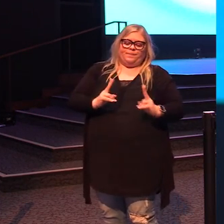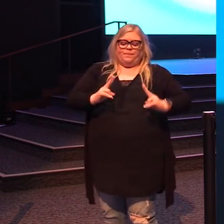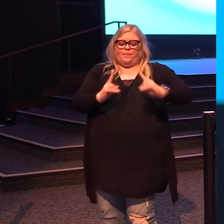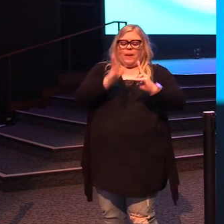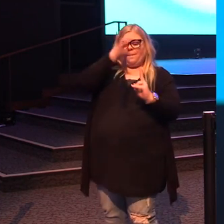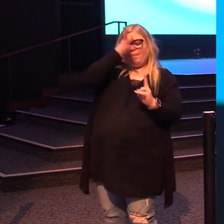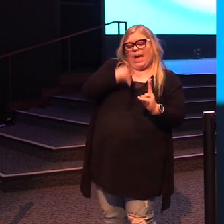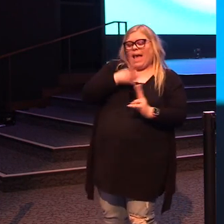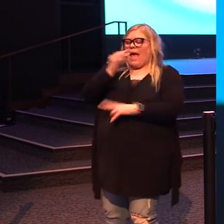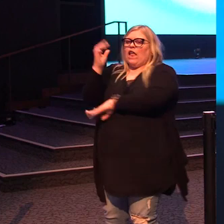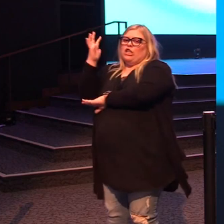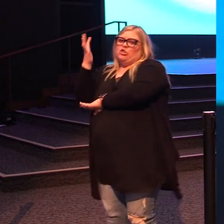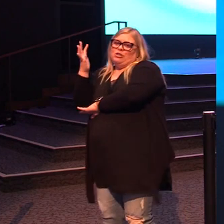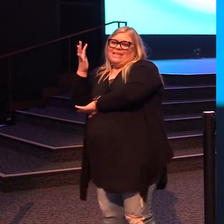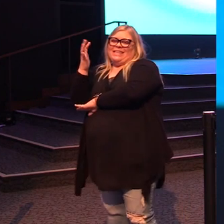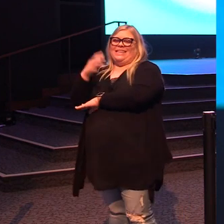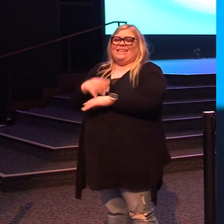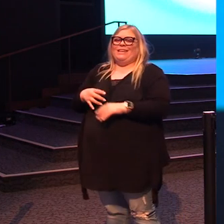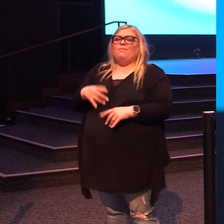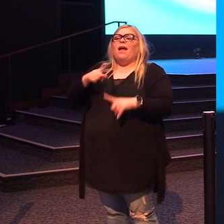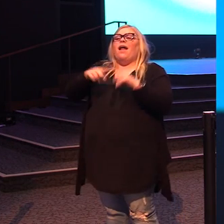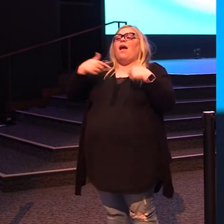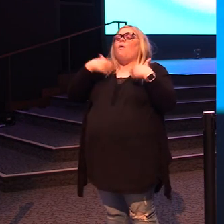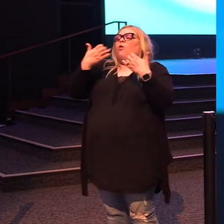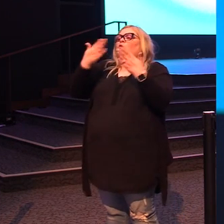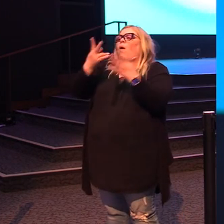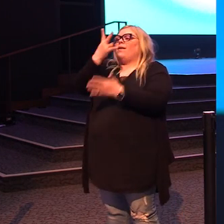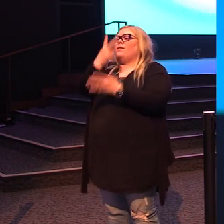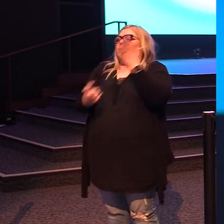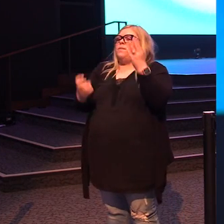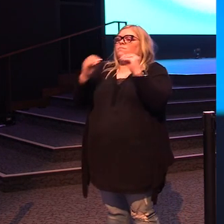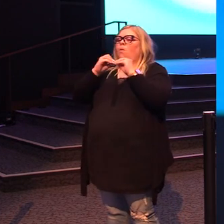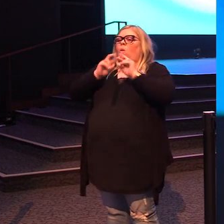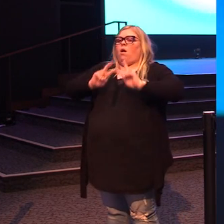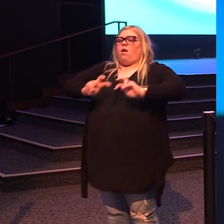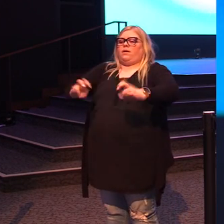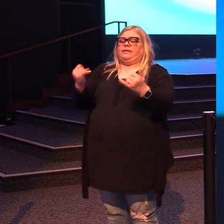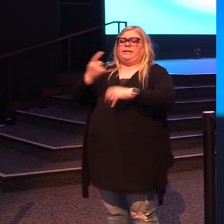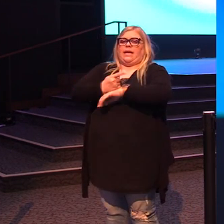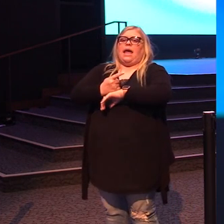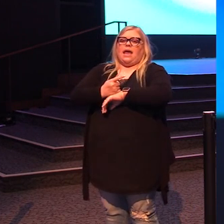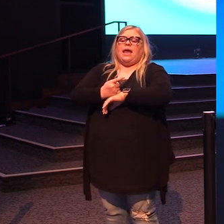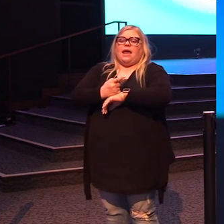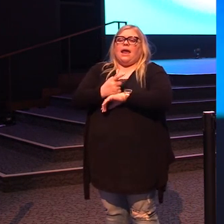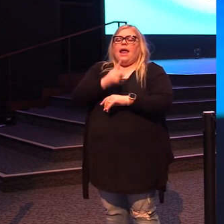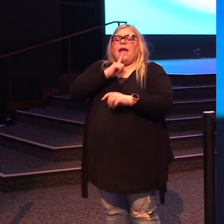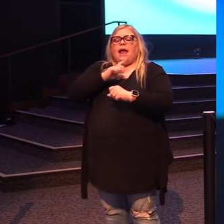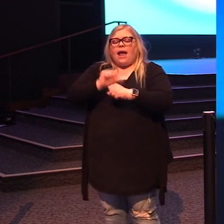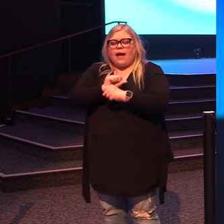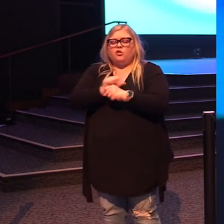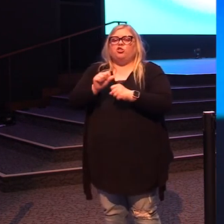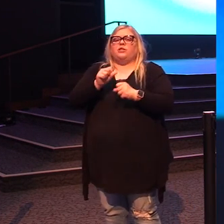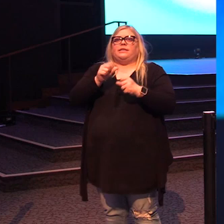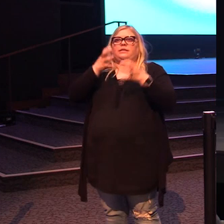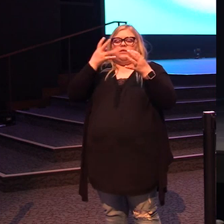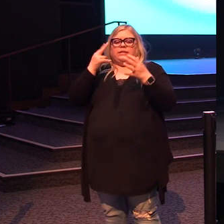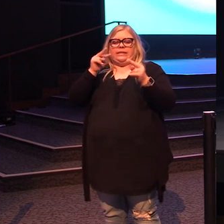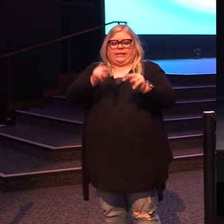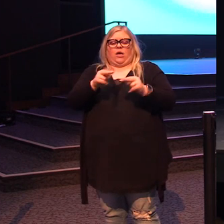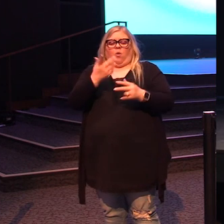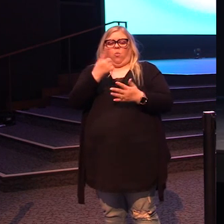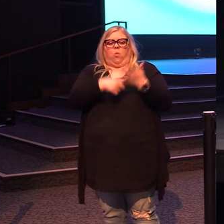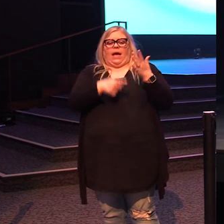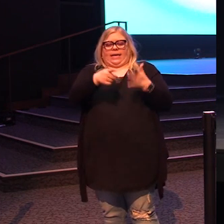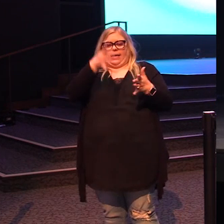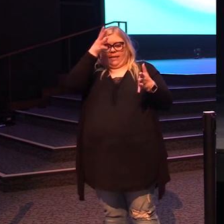But I want us to look a little deeper today. I want us to examine actually what it was that he chose to do, because it was